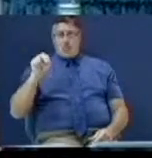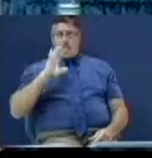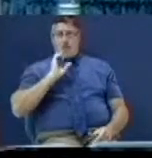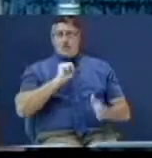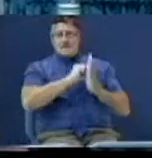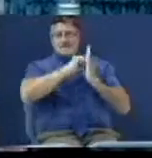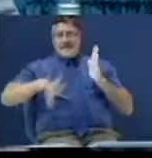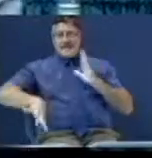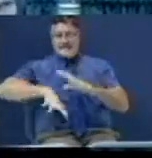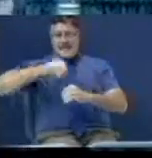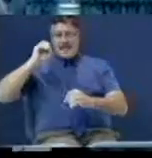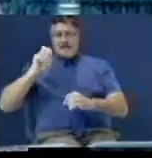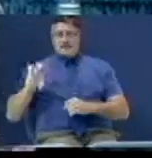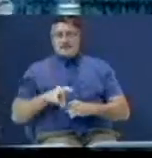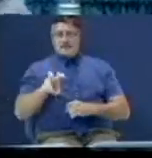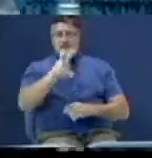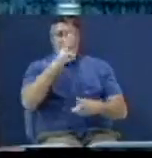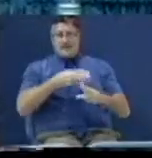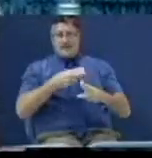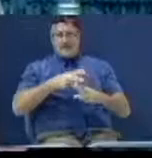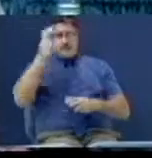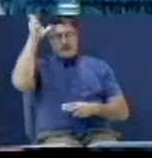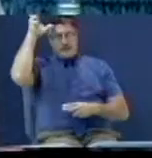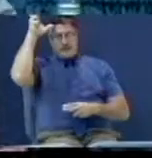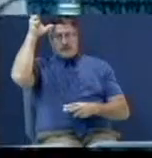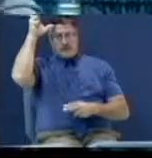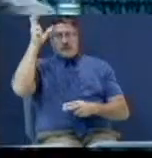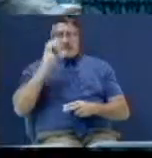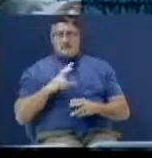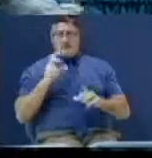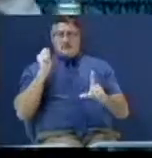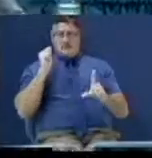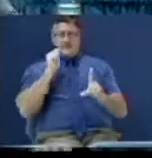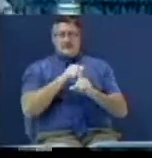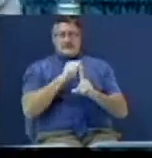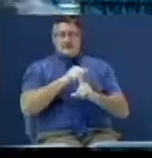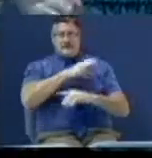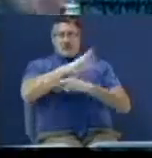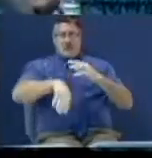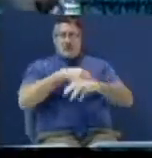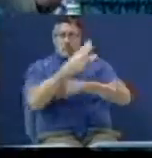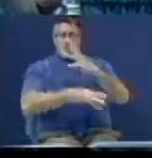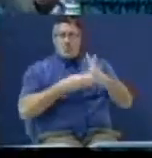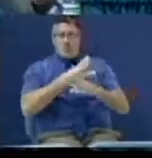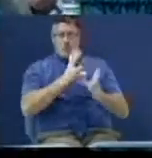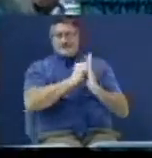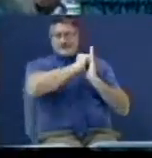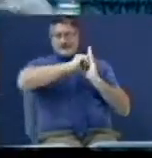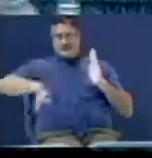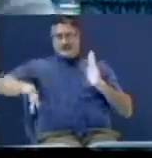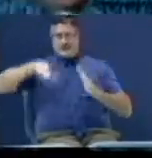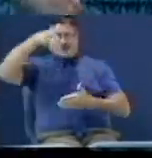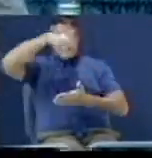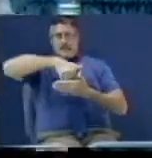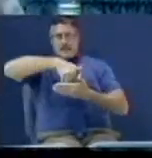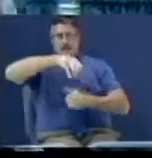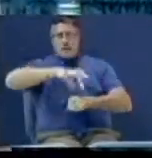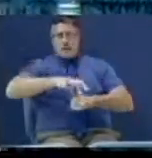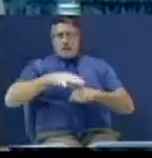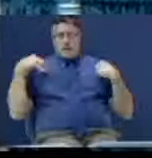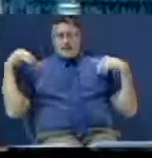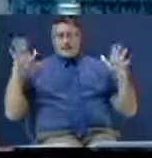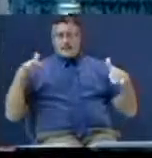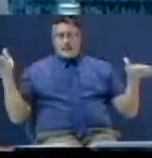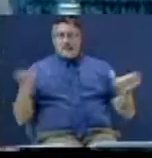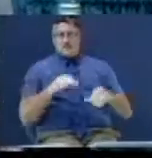The old serpent called the devil and Satan which deceiveth the whole world. was cast out into the earth and his angels